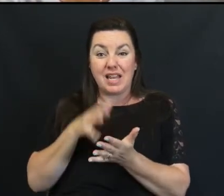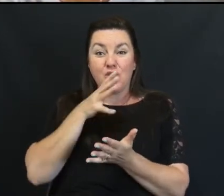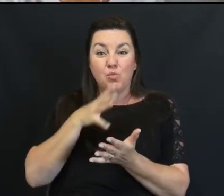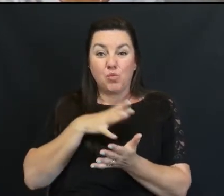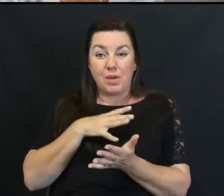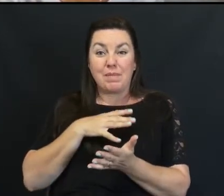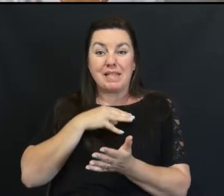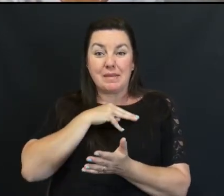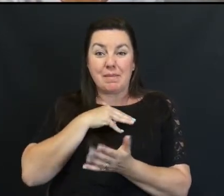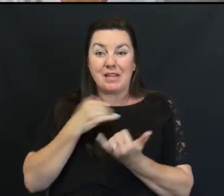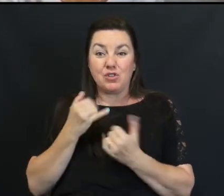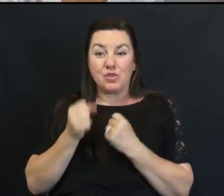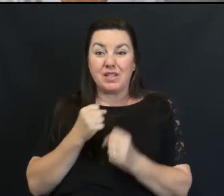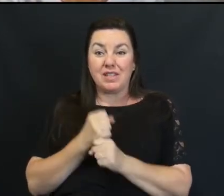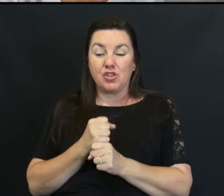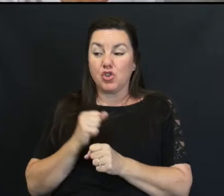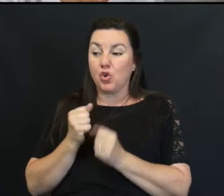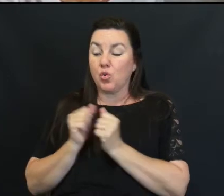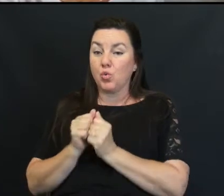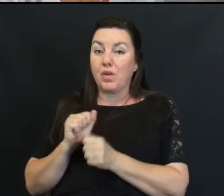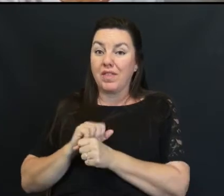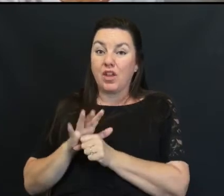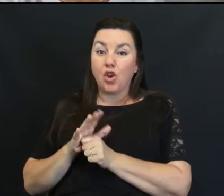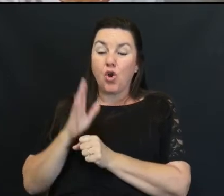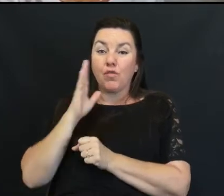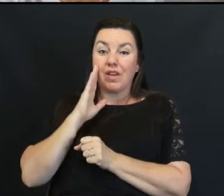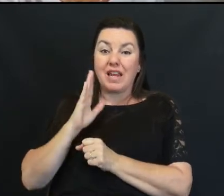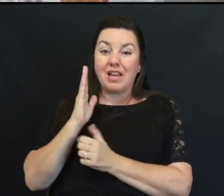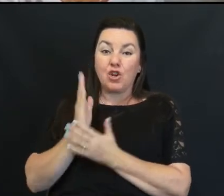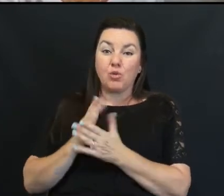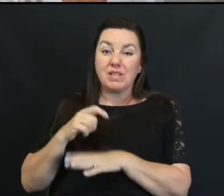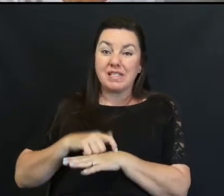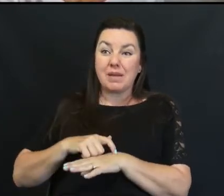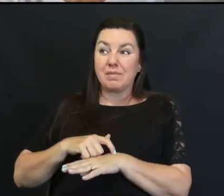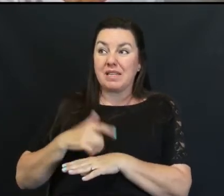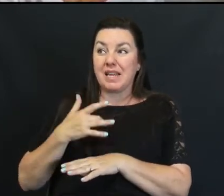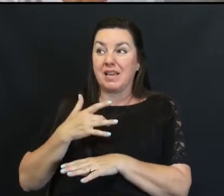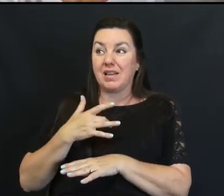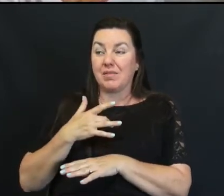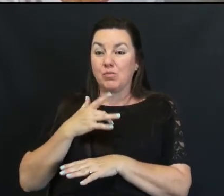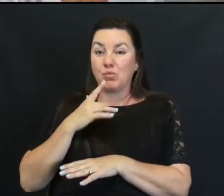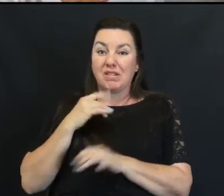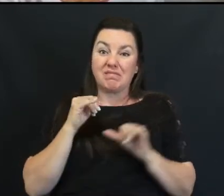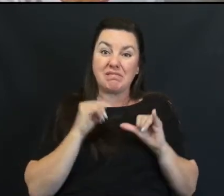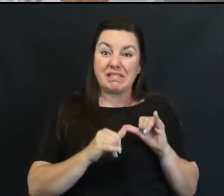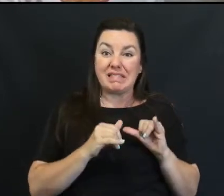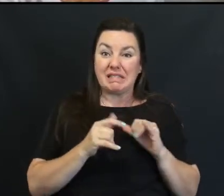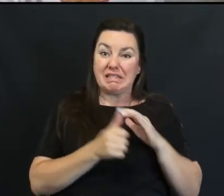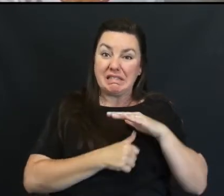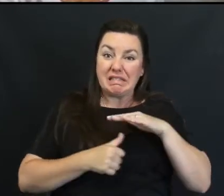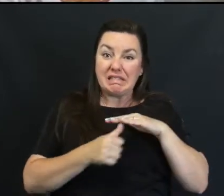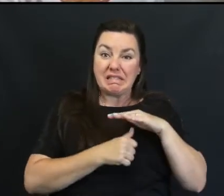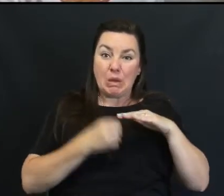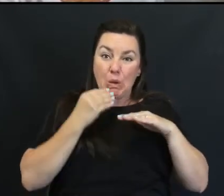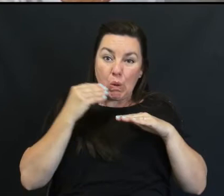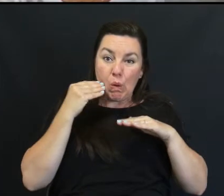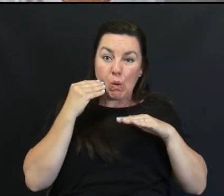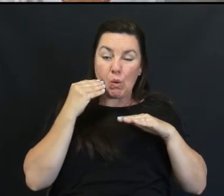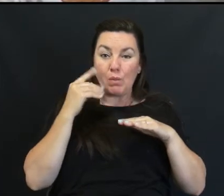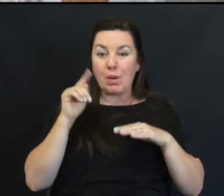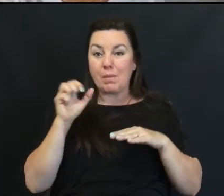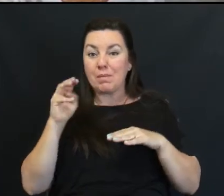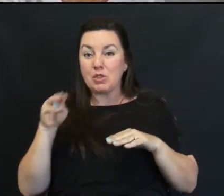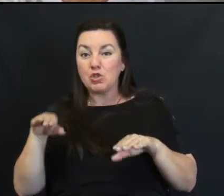this year With COVID I know we've all At some point Been sequestered home But what Zoom's Allowed for me